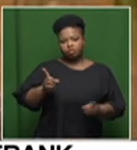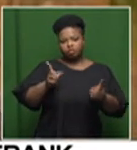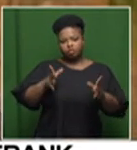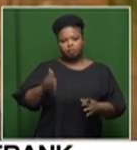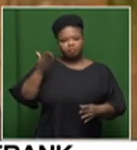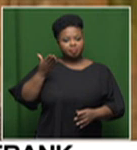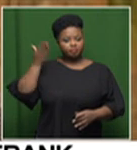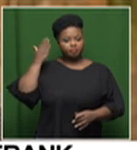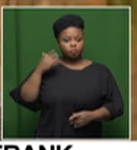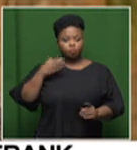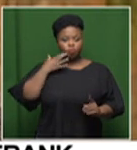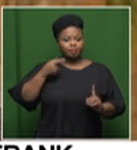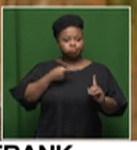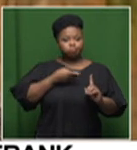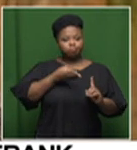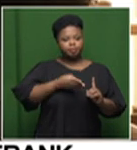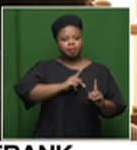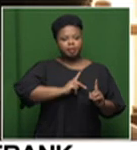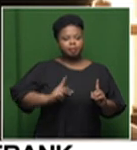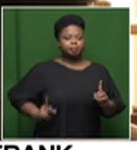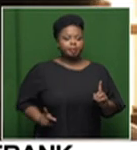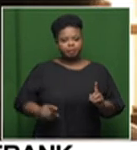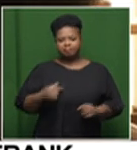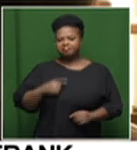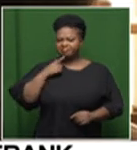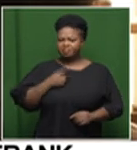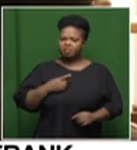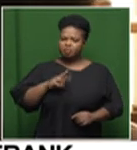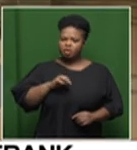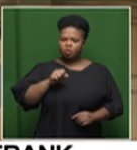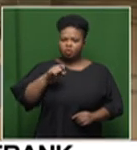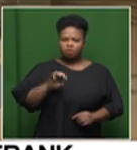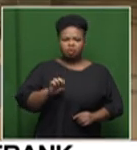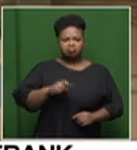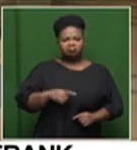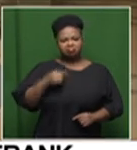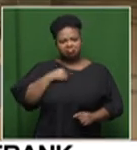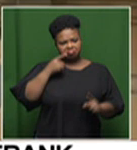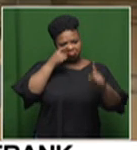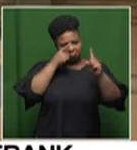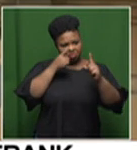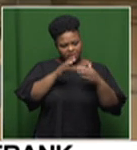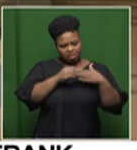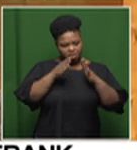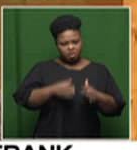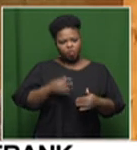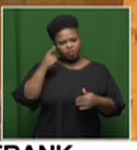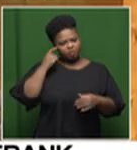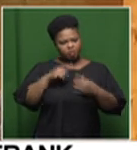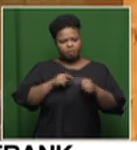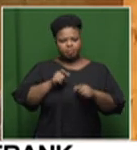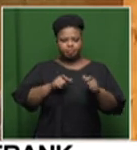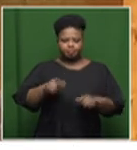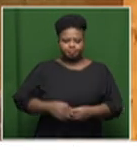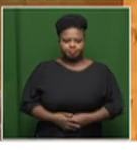general during Mdialose's tenure as premier. He describes Mdialose as a selfless and dedicated leader. A